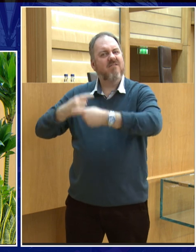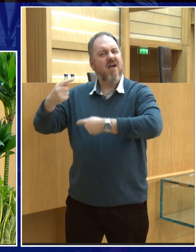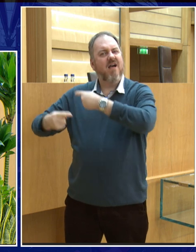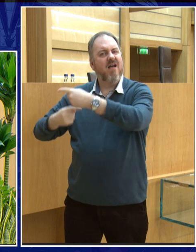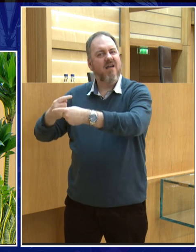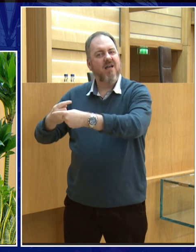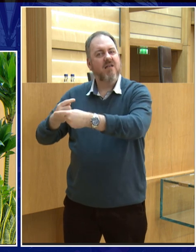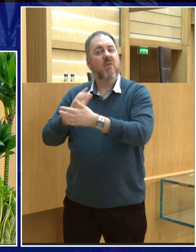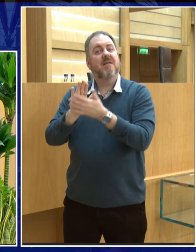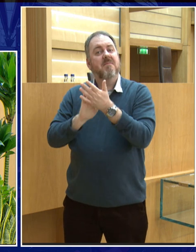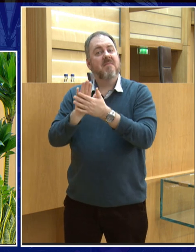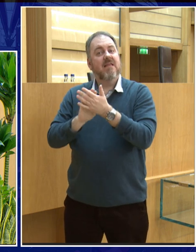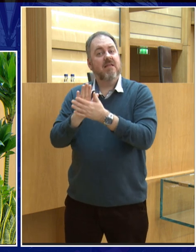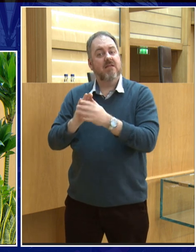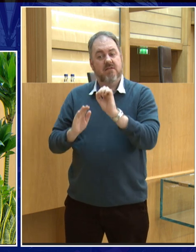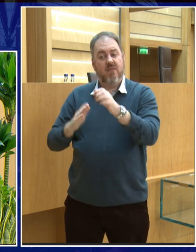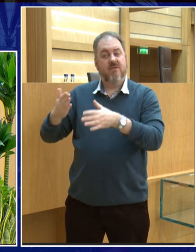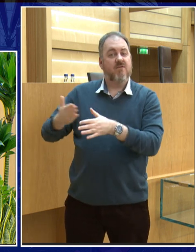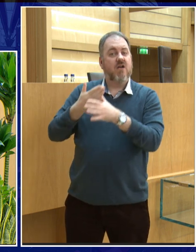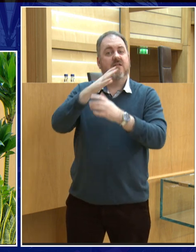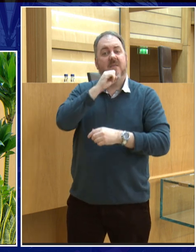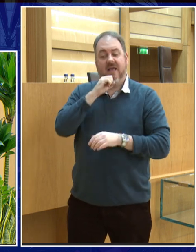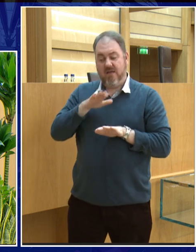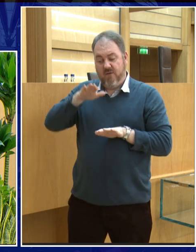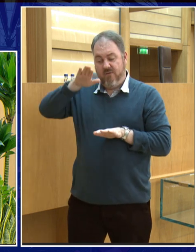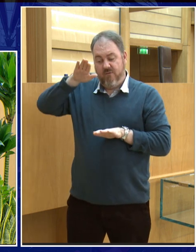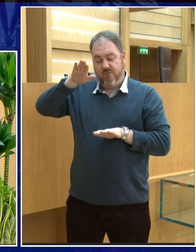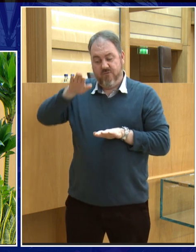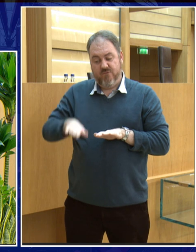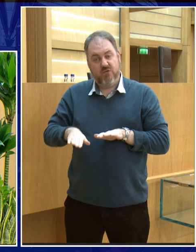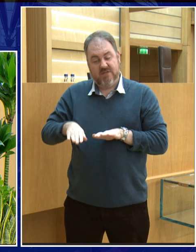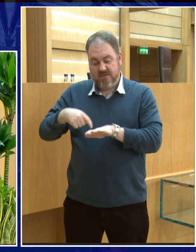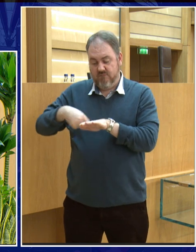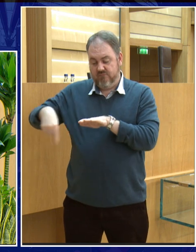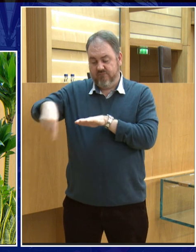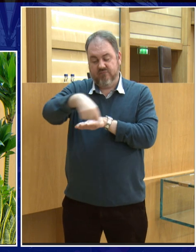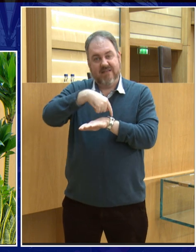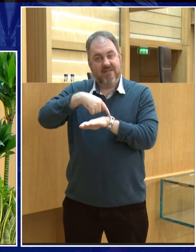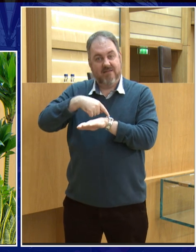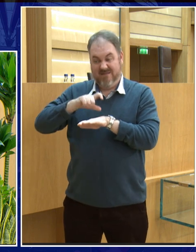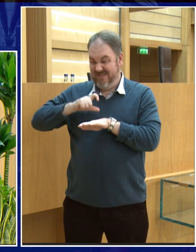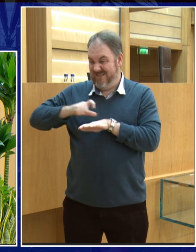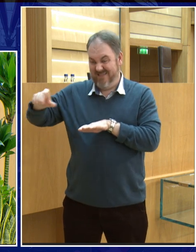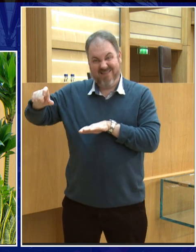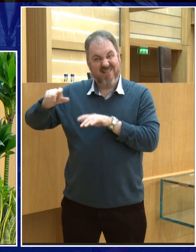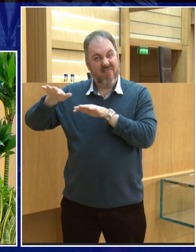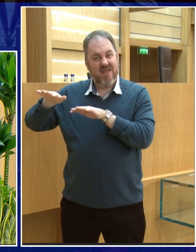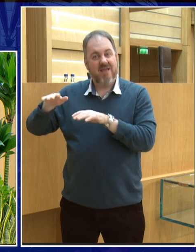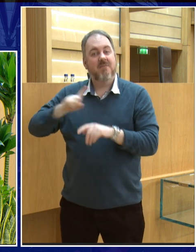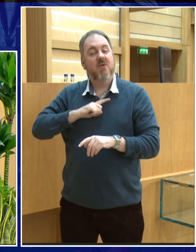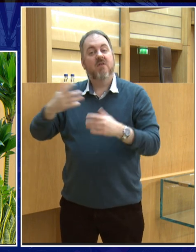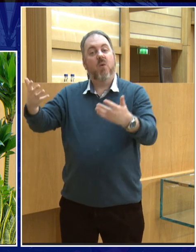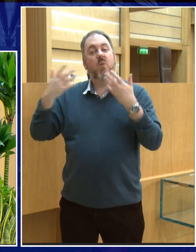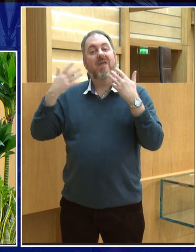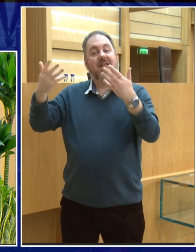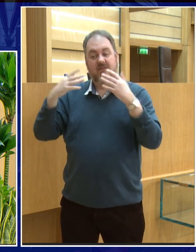away is a meteorite hitting that space. And if that happens, then that will be obliterated. But otherwise, things just stay on the Moon's surface for